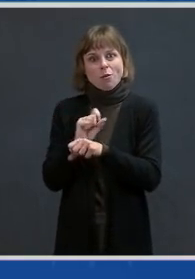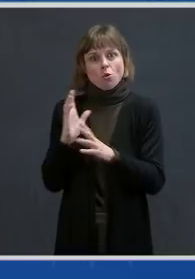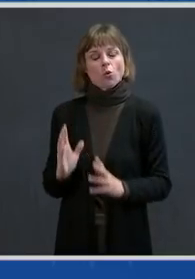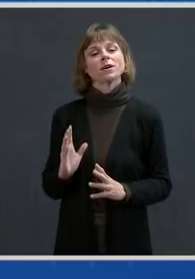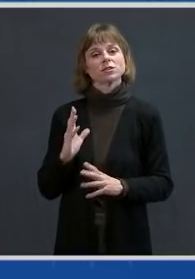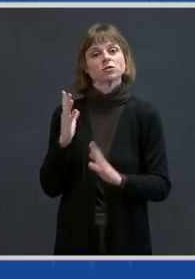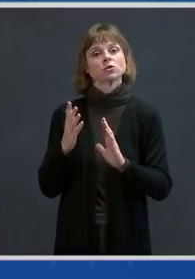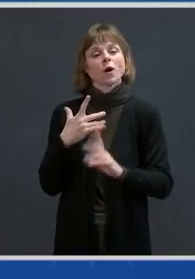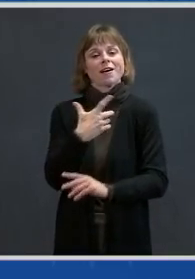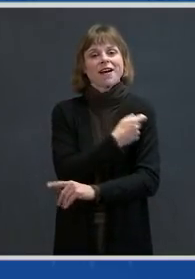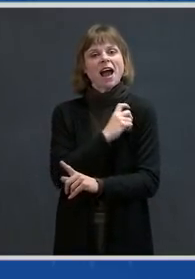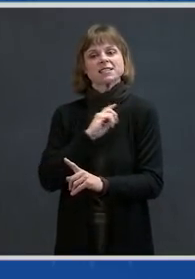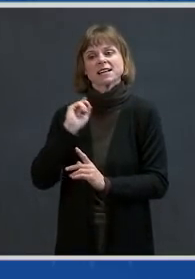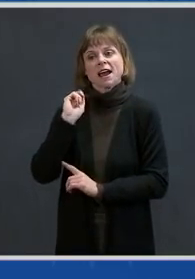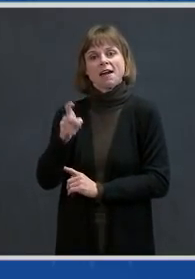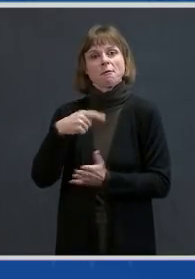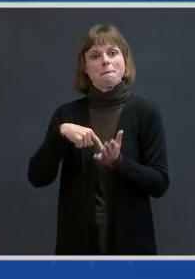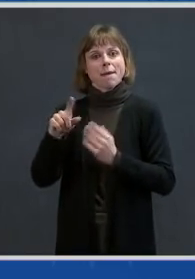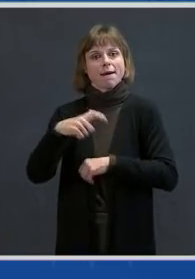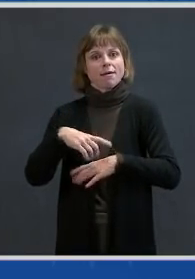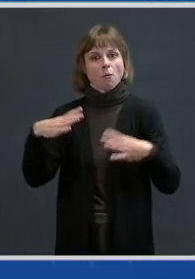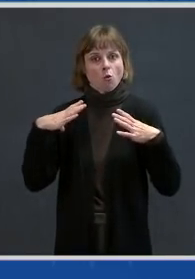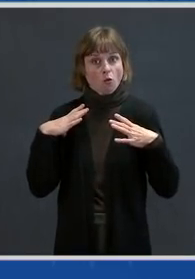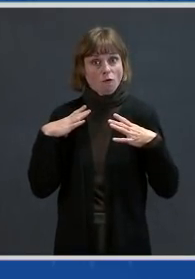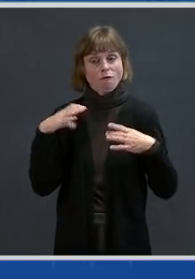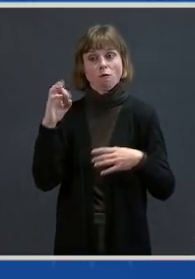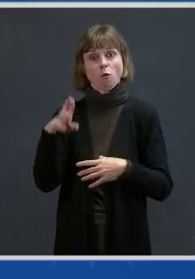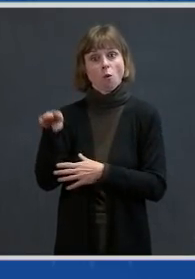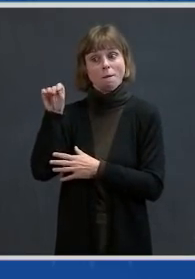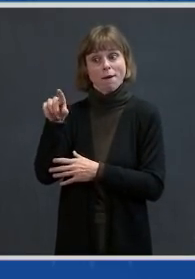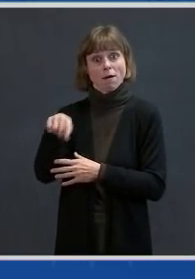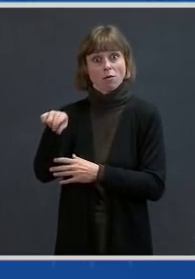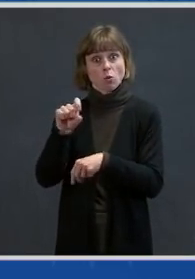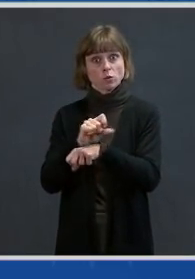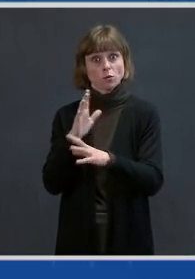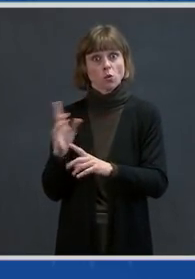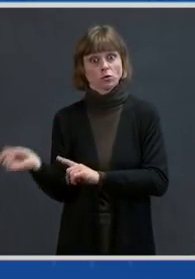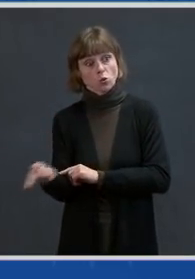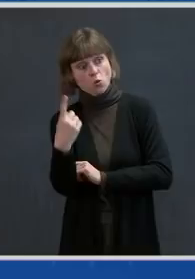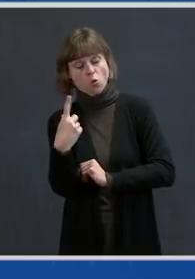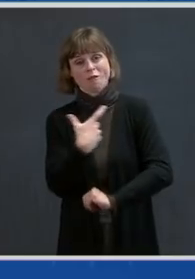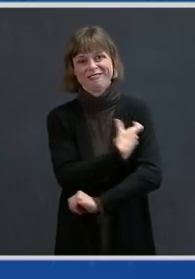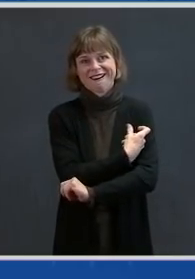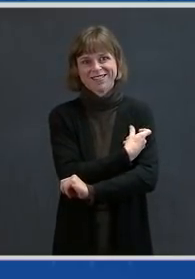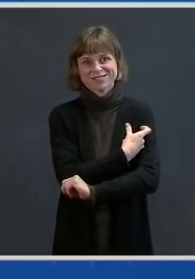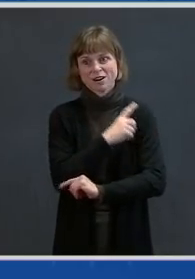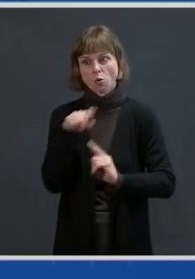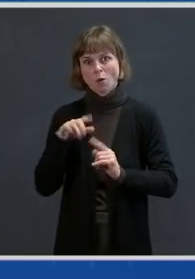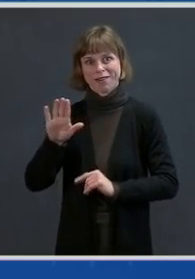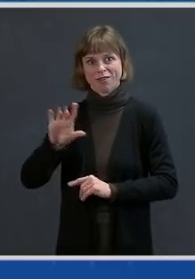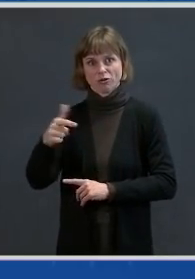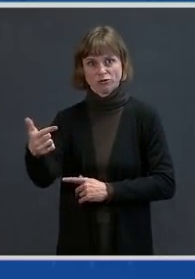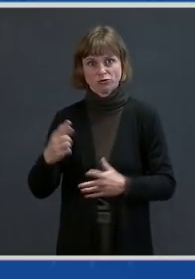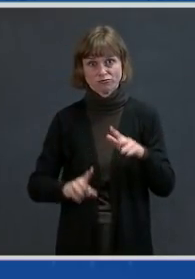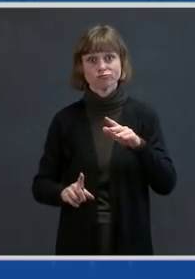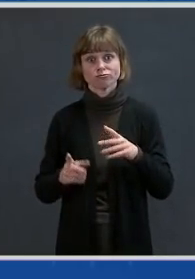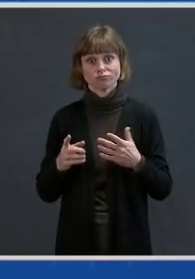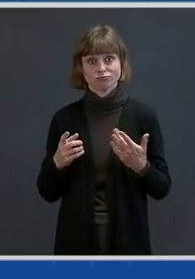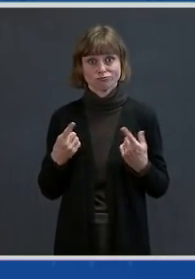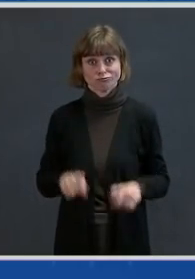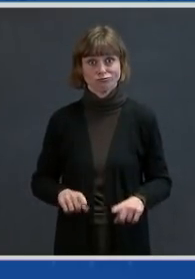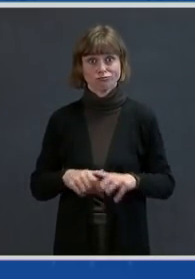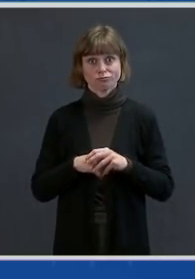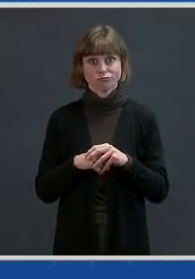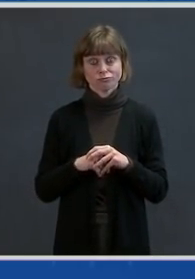like paid time off or compensation for employees to get vaccinated when it's their turn. Third,